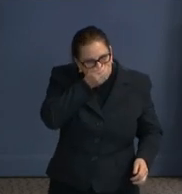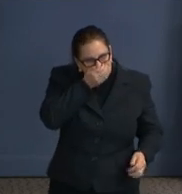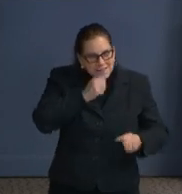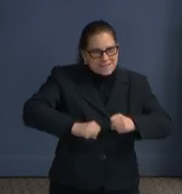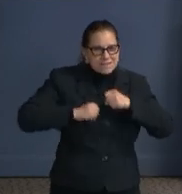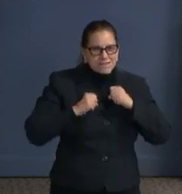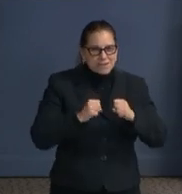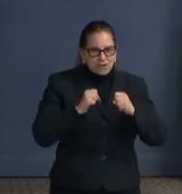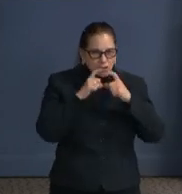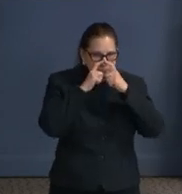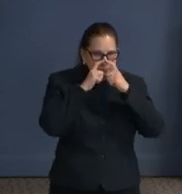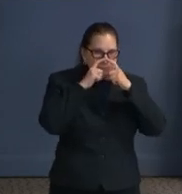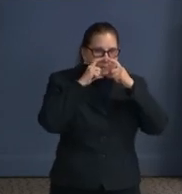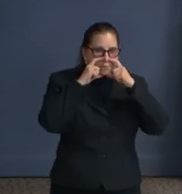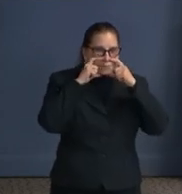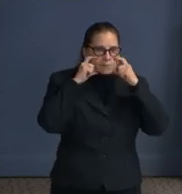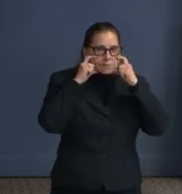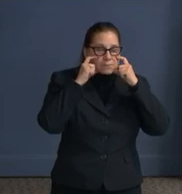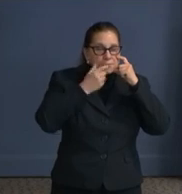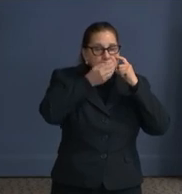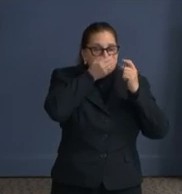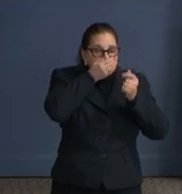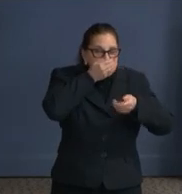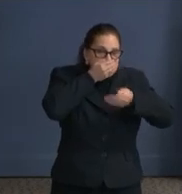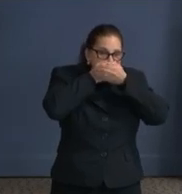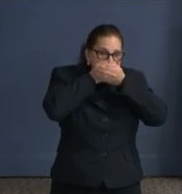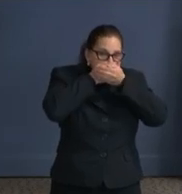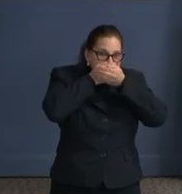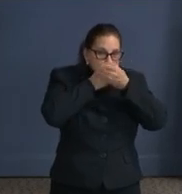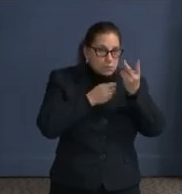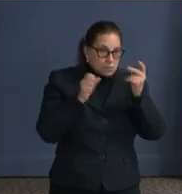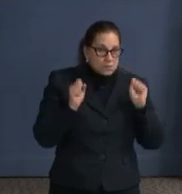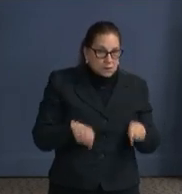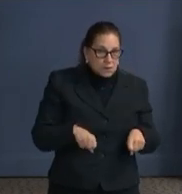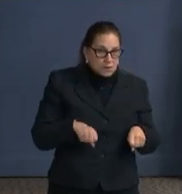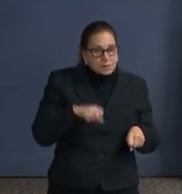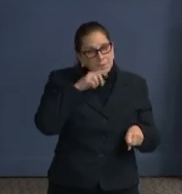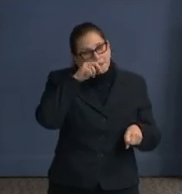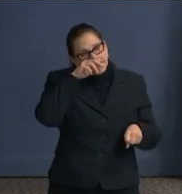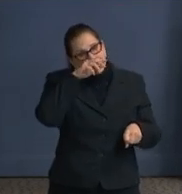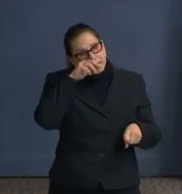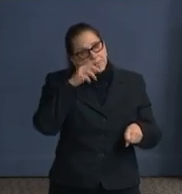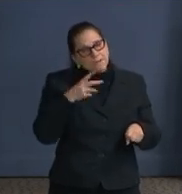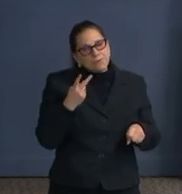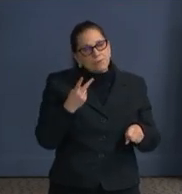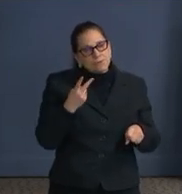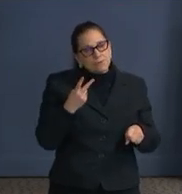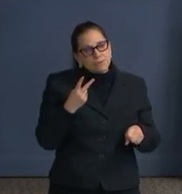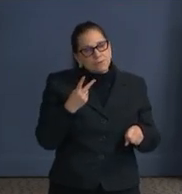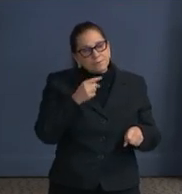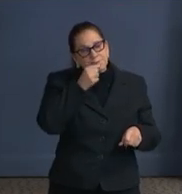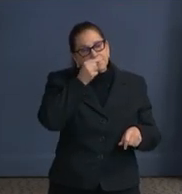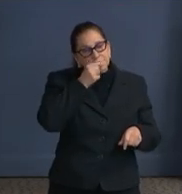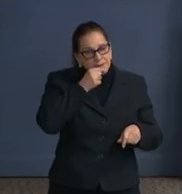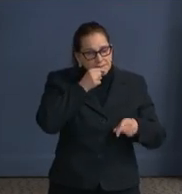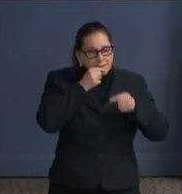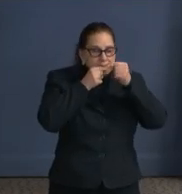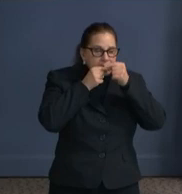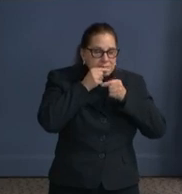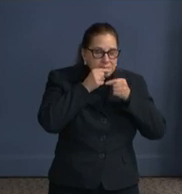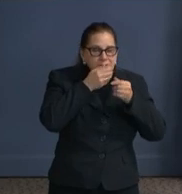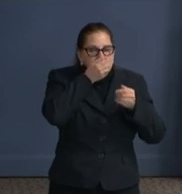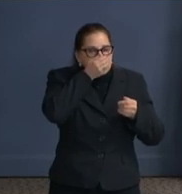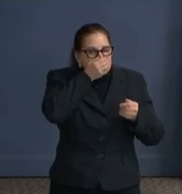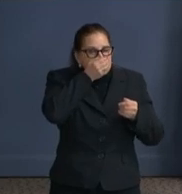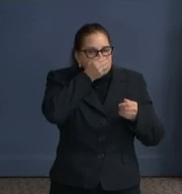talking about double layering or wearing more than one mass, sometimes it's a concept of wearing to one or two cloth face coverings. Some people are